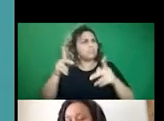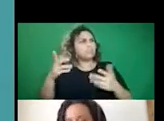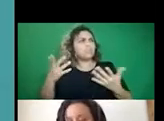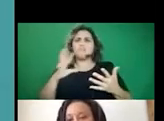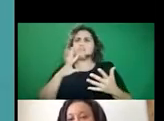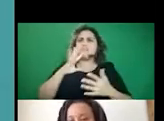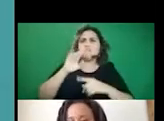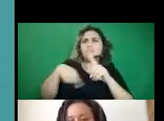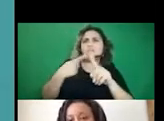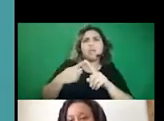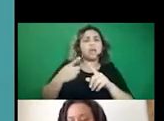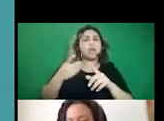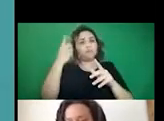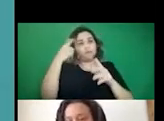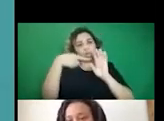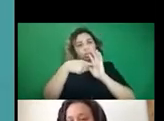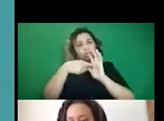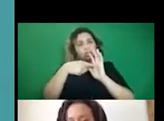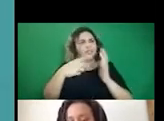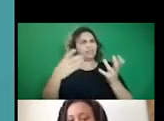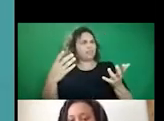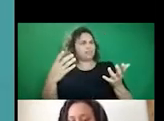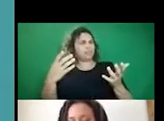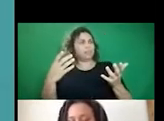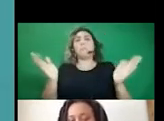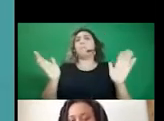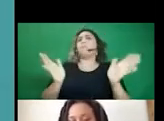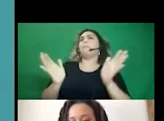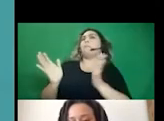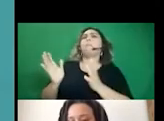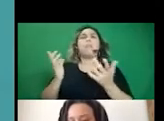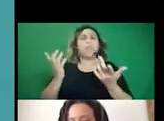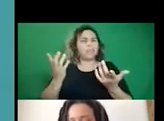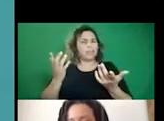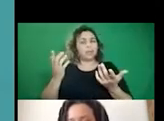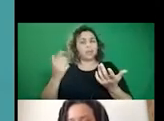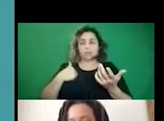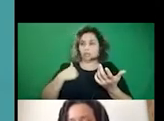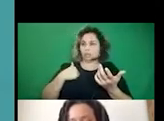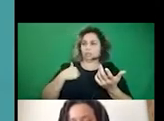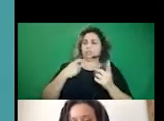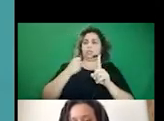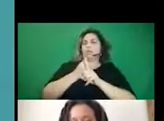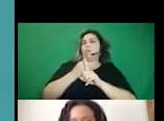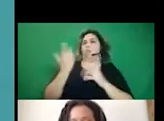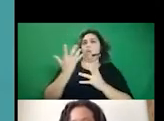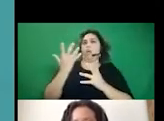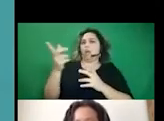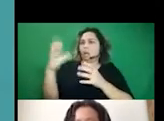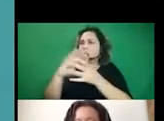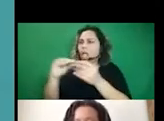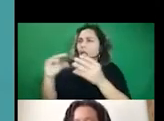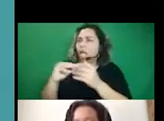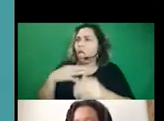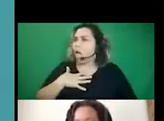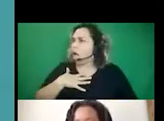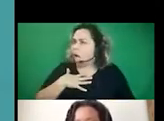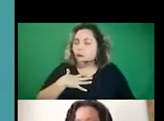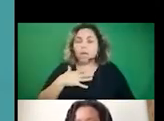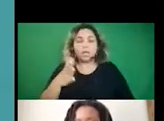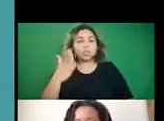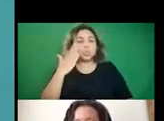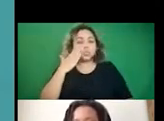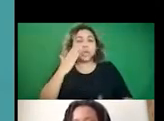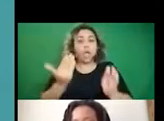talking about this, like, casually. And what I was struck with is like, you know,